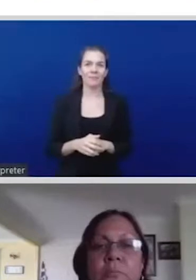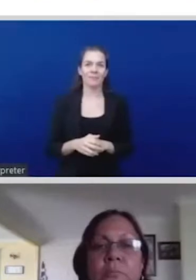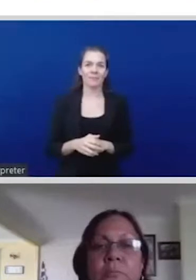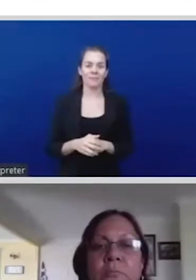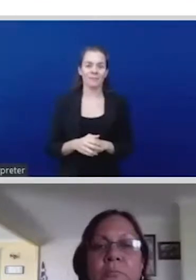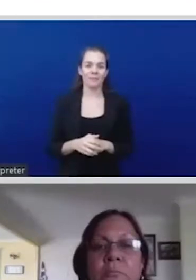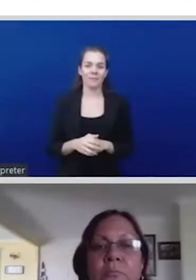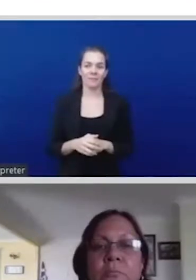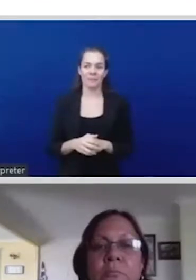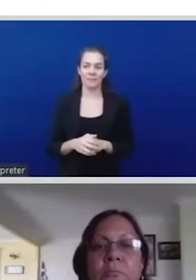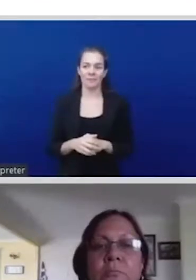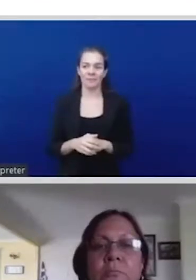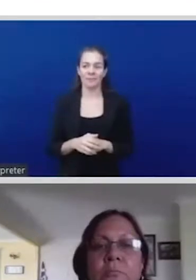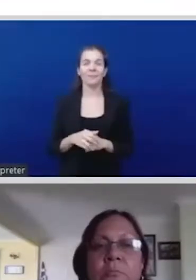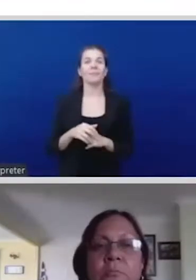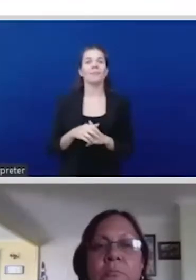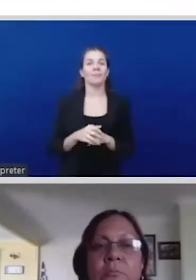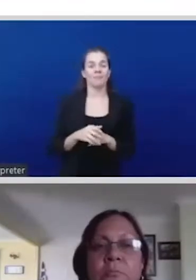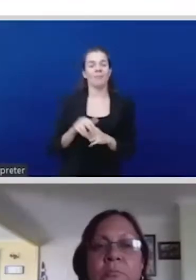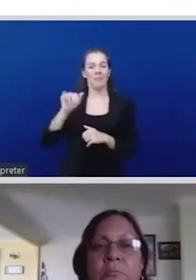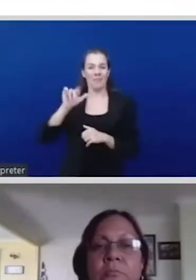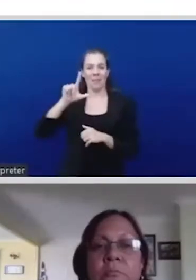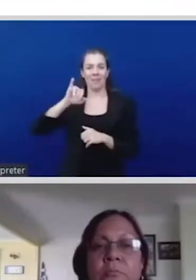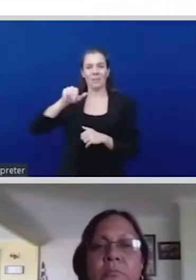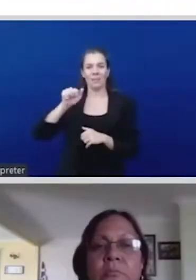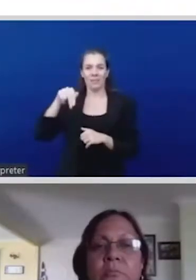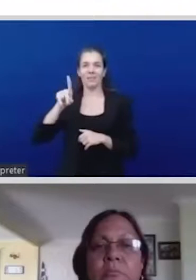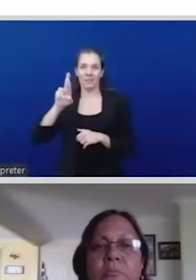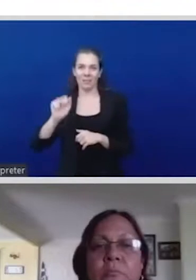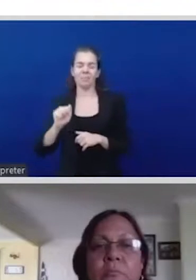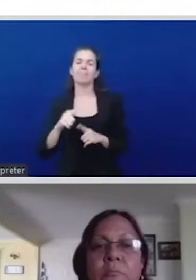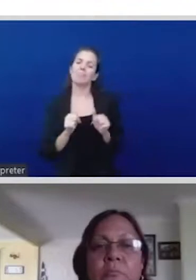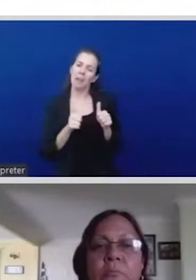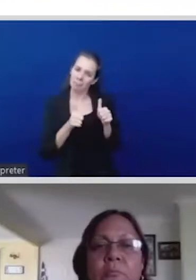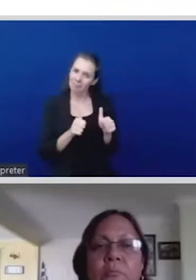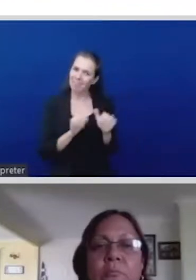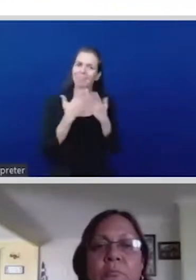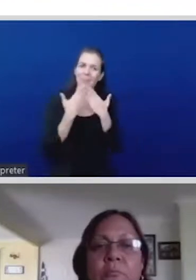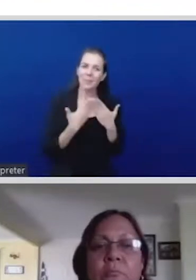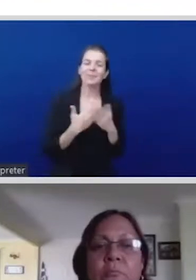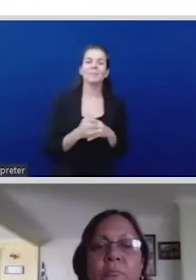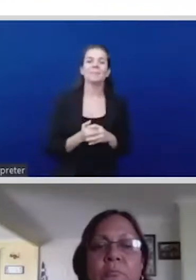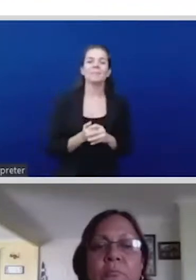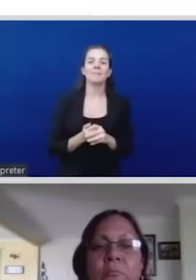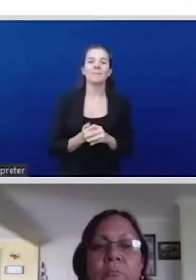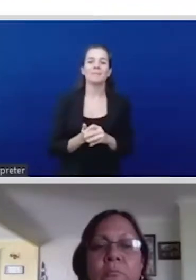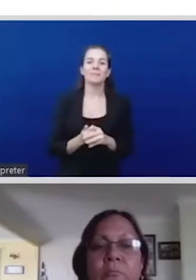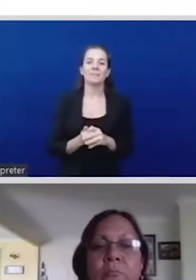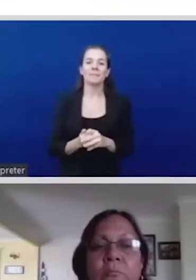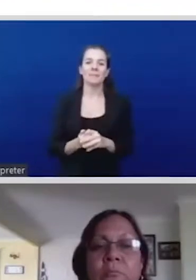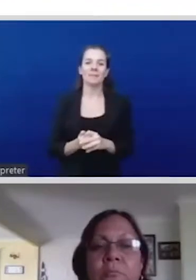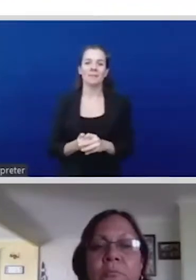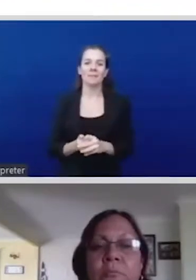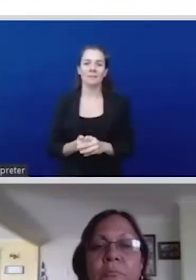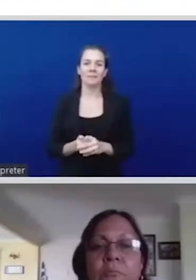global recommendations, but also, as Mariama was saying, maybe tapping on national level too? Ali, Jayati dropped off. I